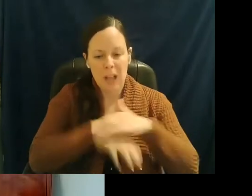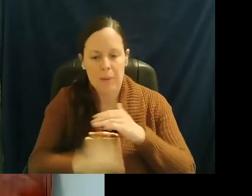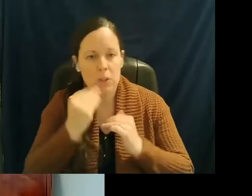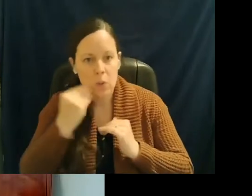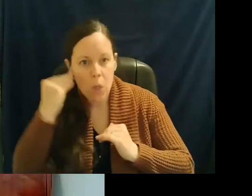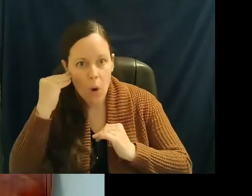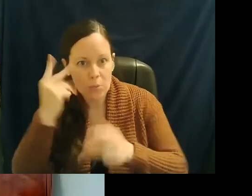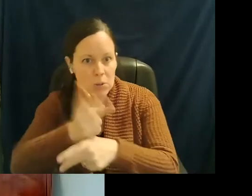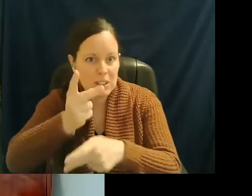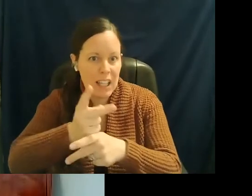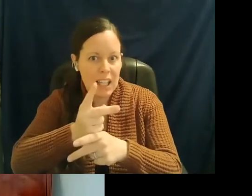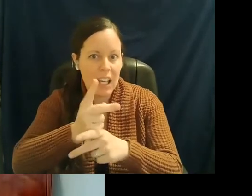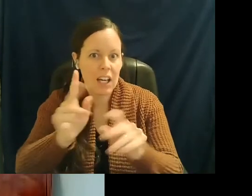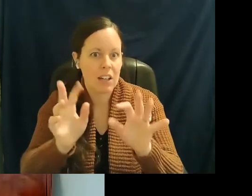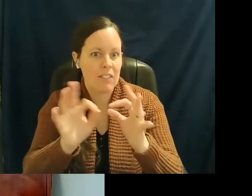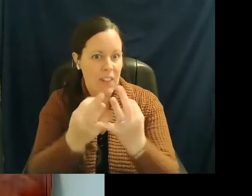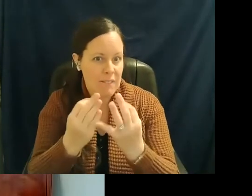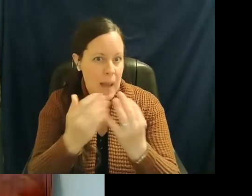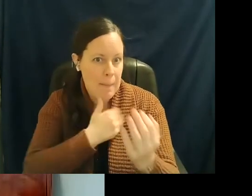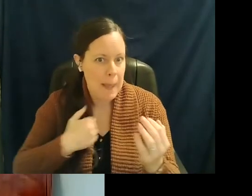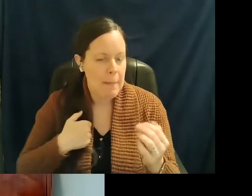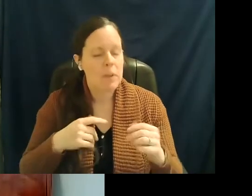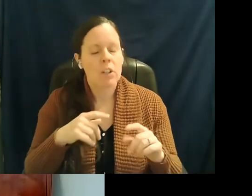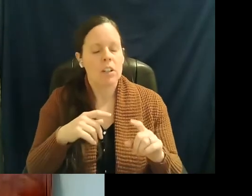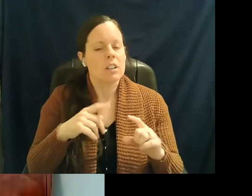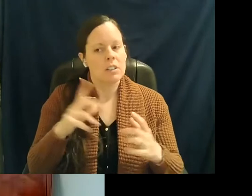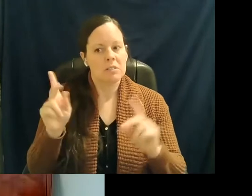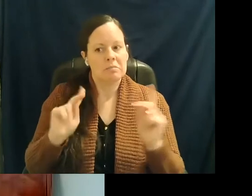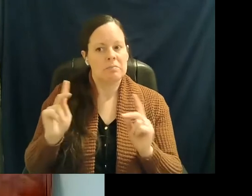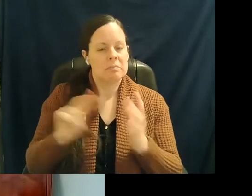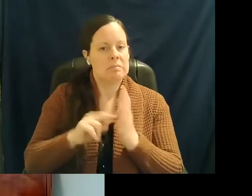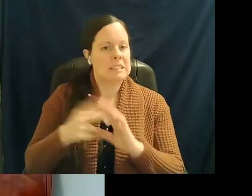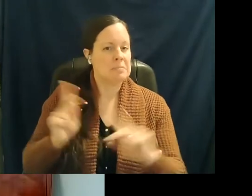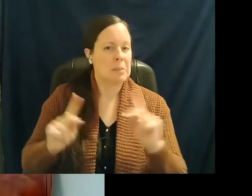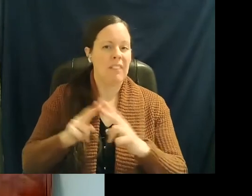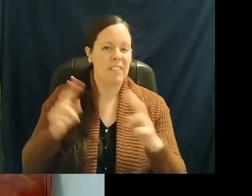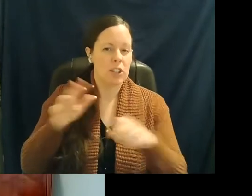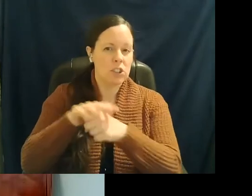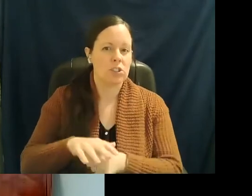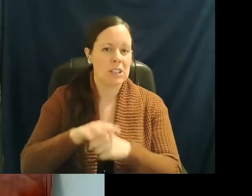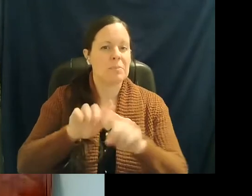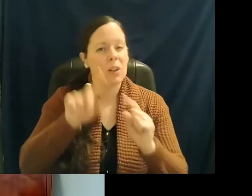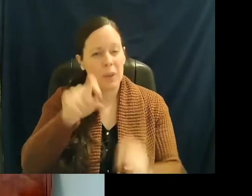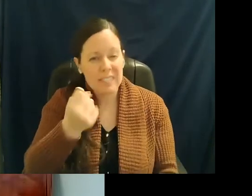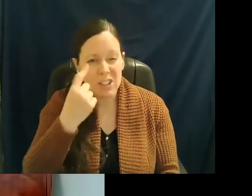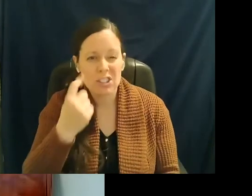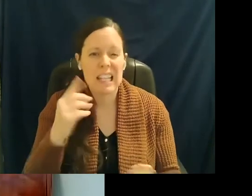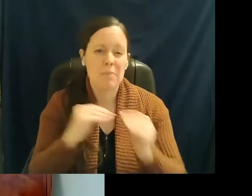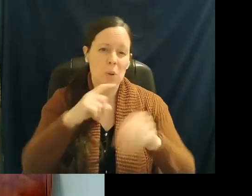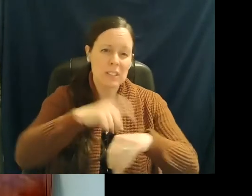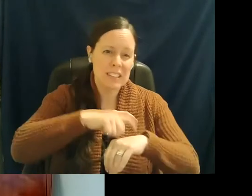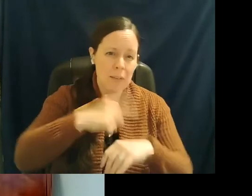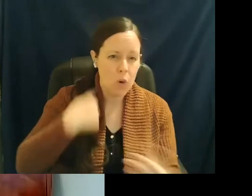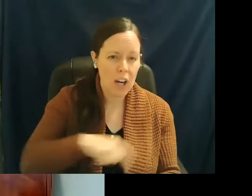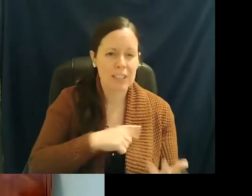our community is very, very stressed, but we do have to understand right now that it's going to take a little bit more time. So I'm just concerned about